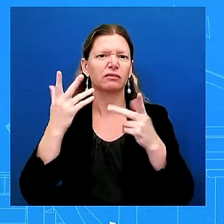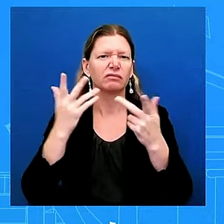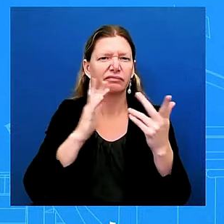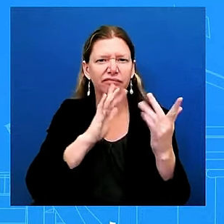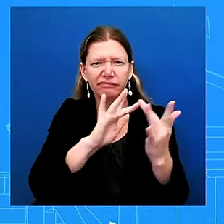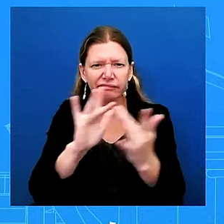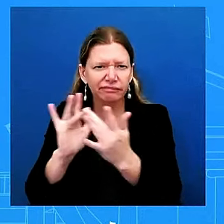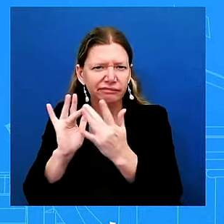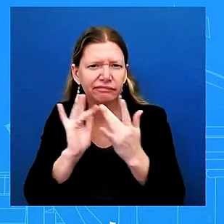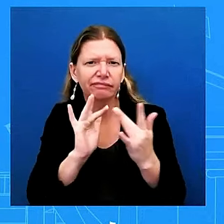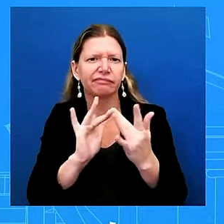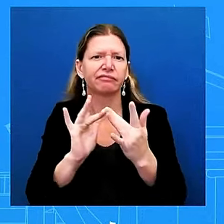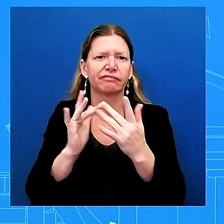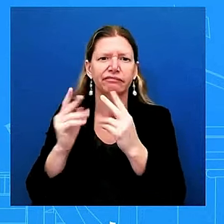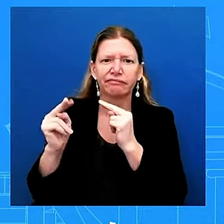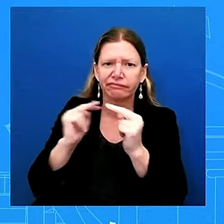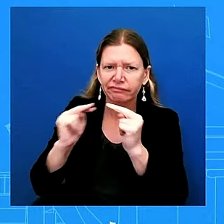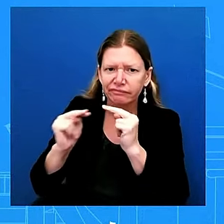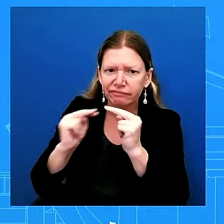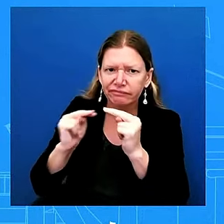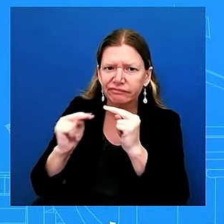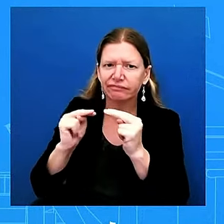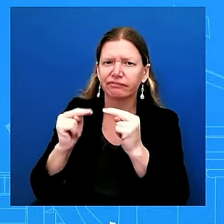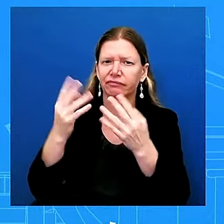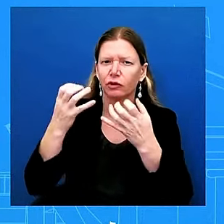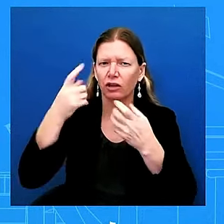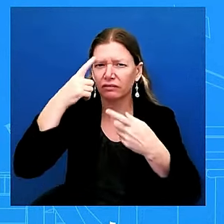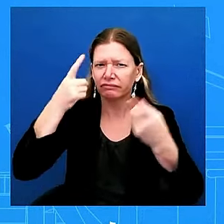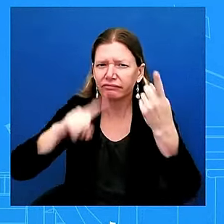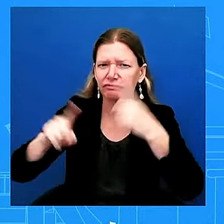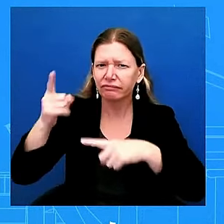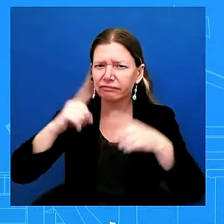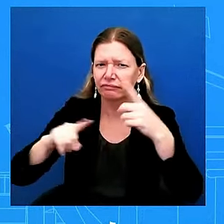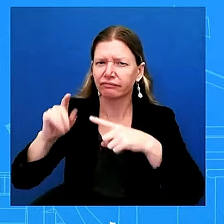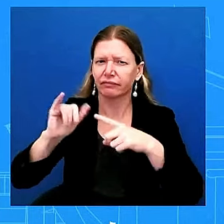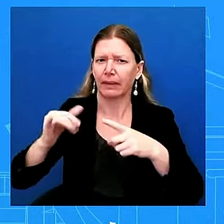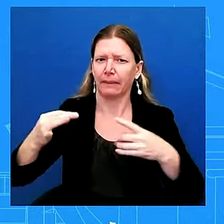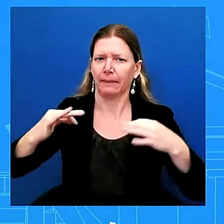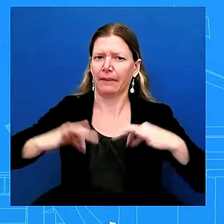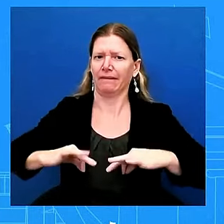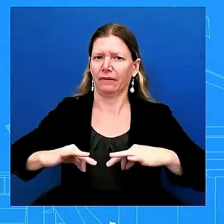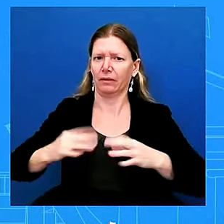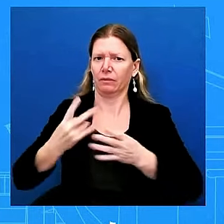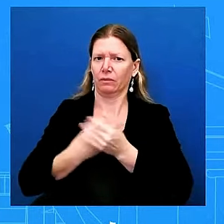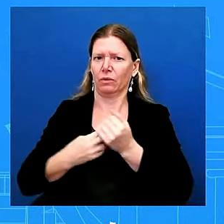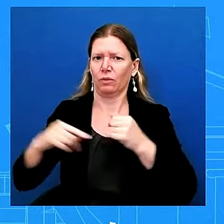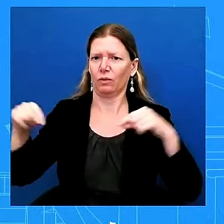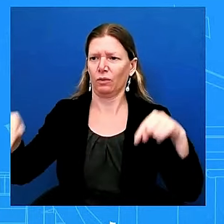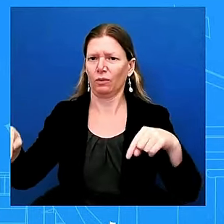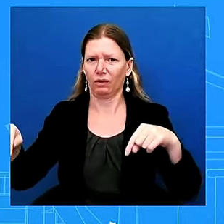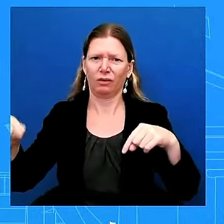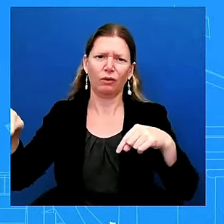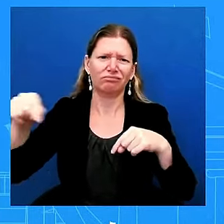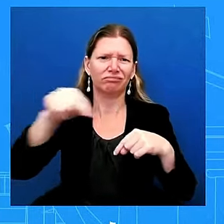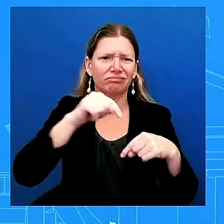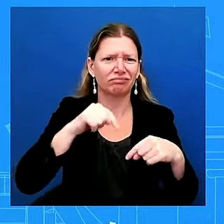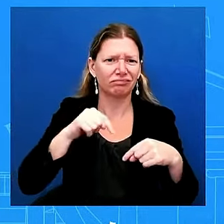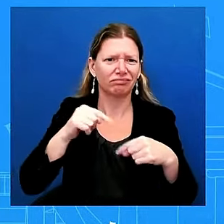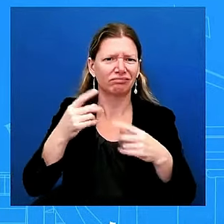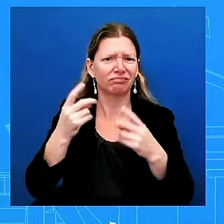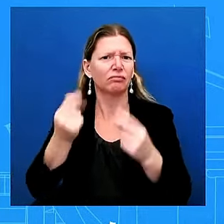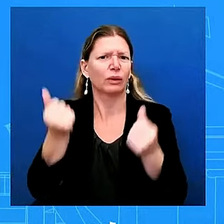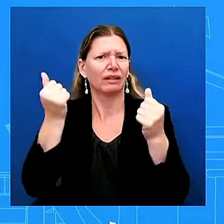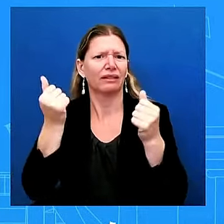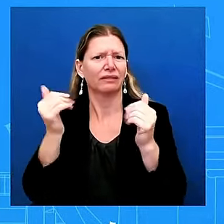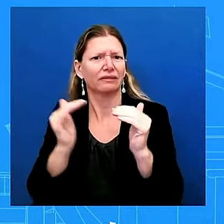sides and do it fairly and quickly and this is something that we have said and we're going to continue to push forward is the vice president involved in these